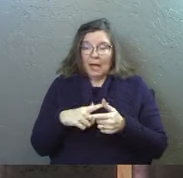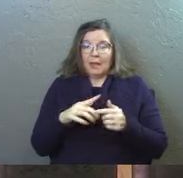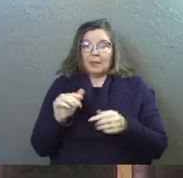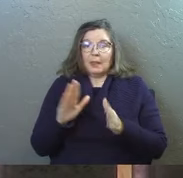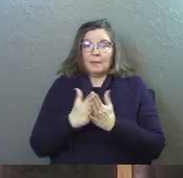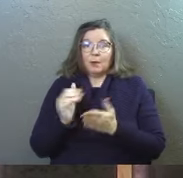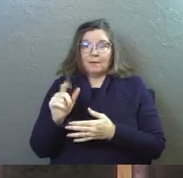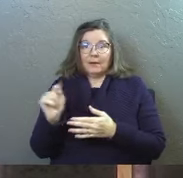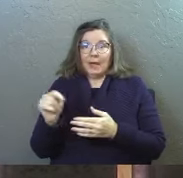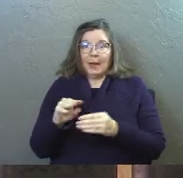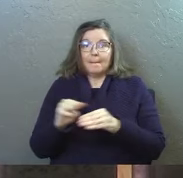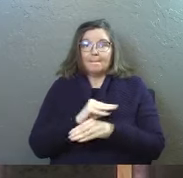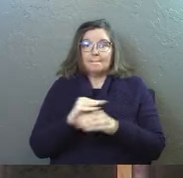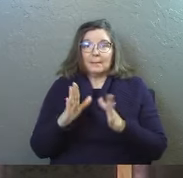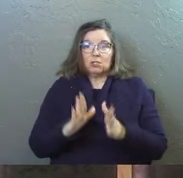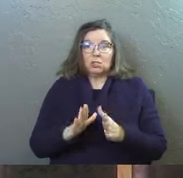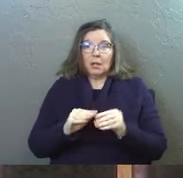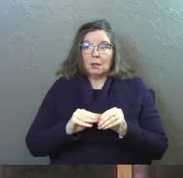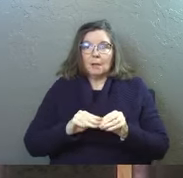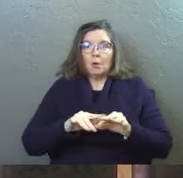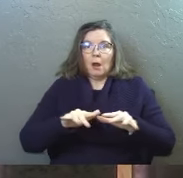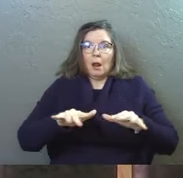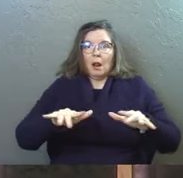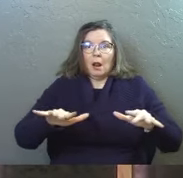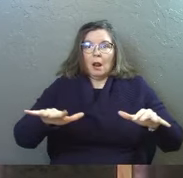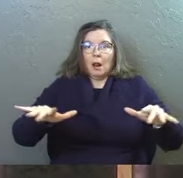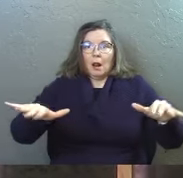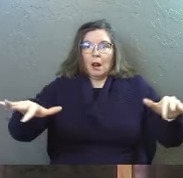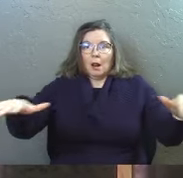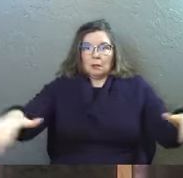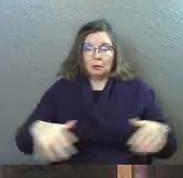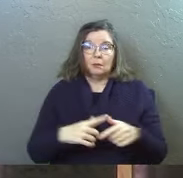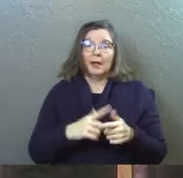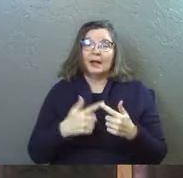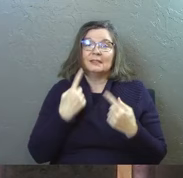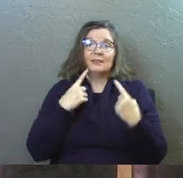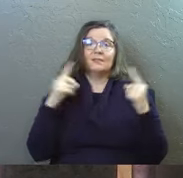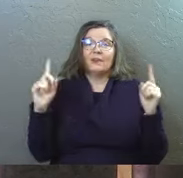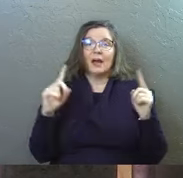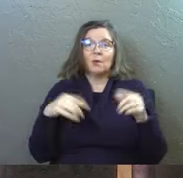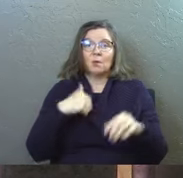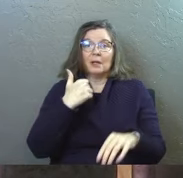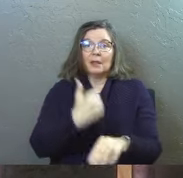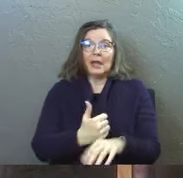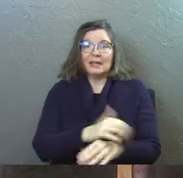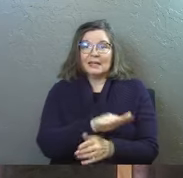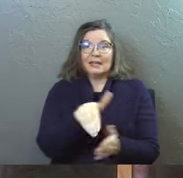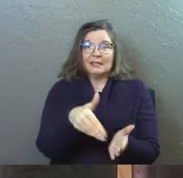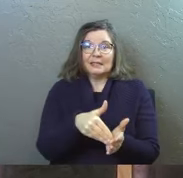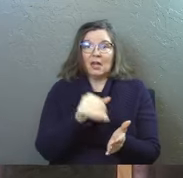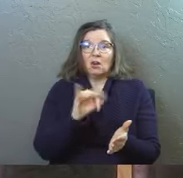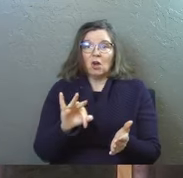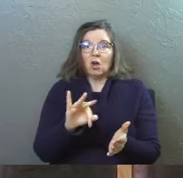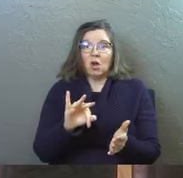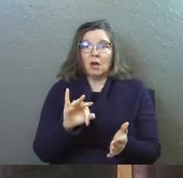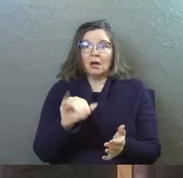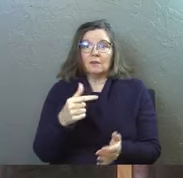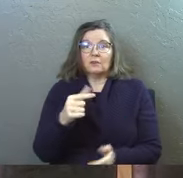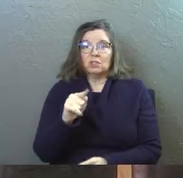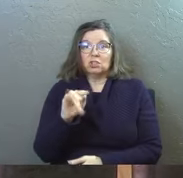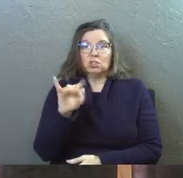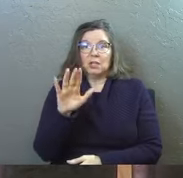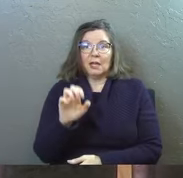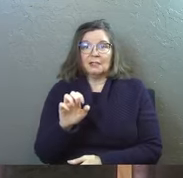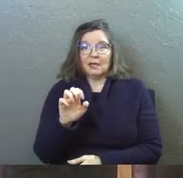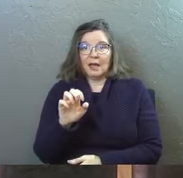message of Jesus out, out, out, just like he tells them to do here. And it's finally gonna land in the center of the Gentile